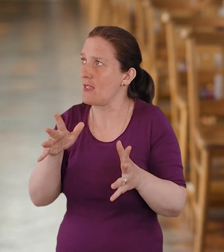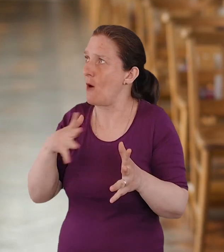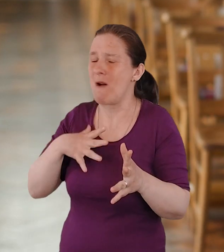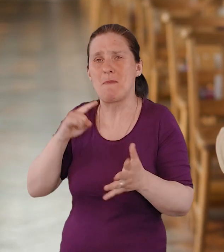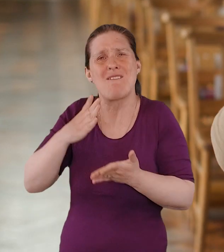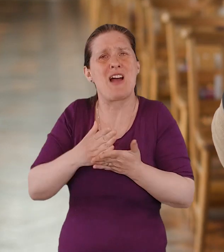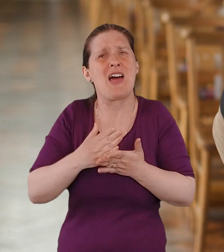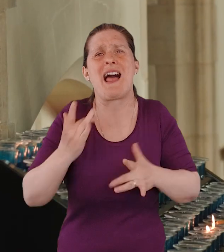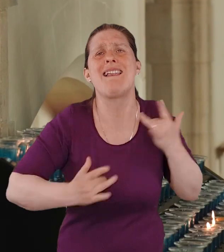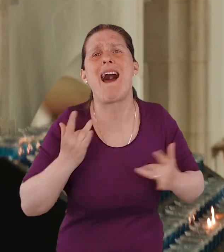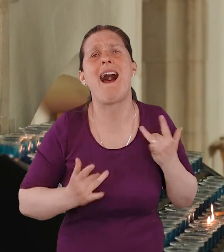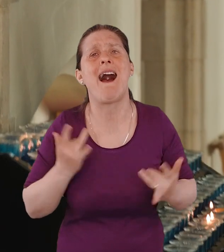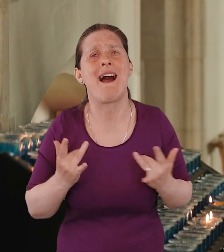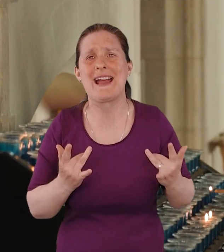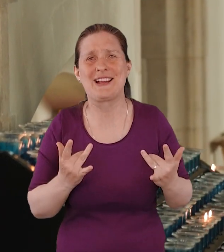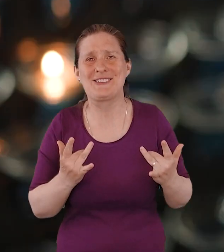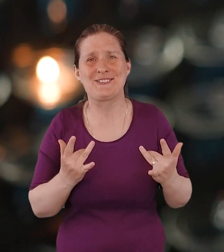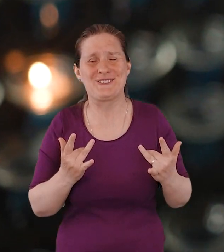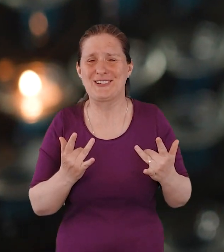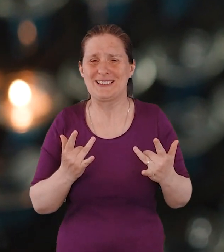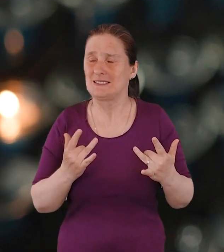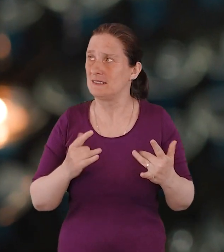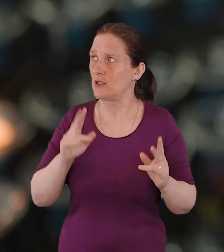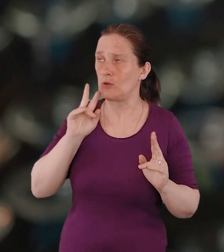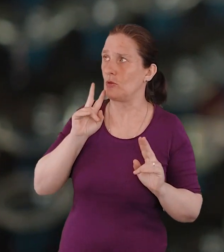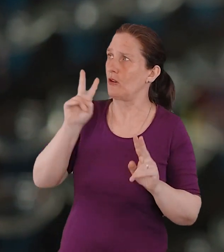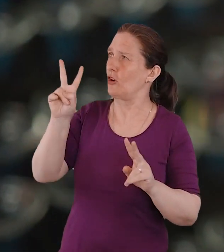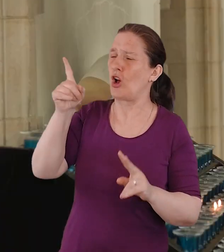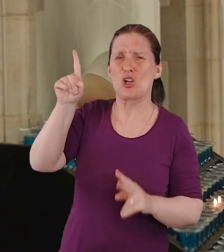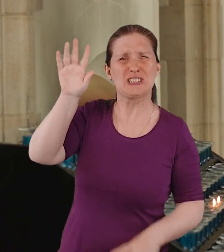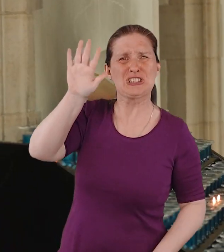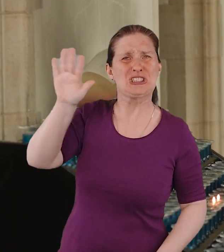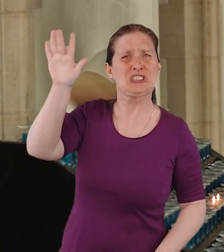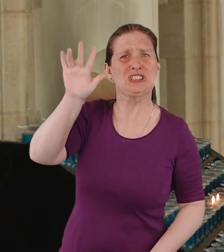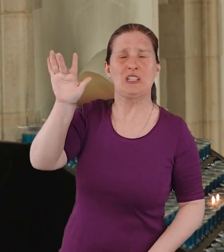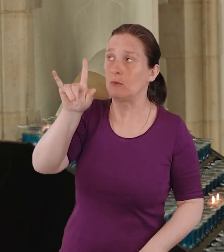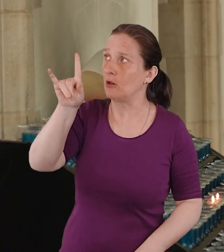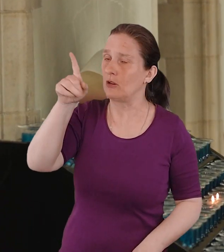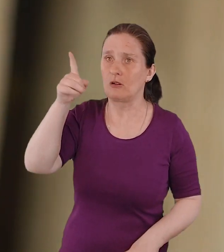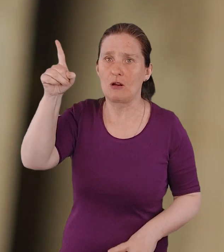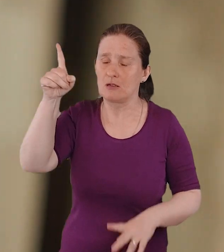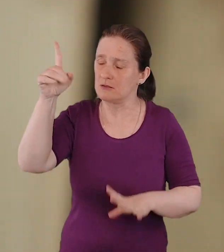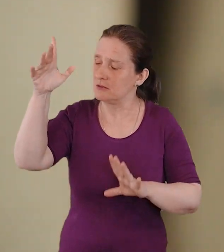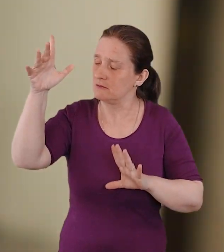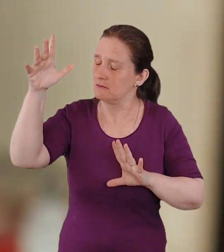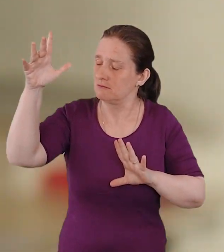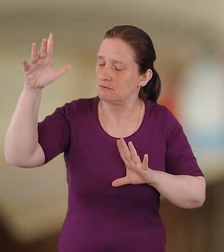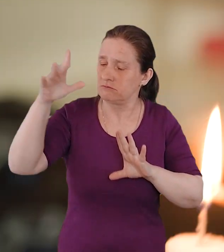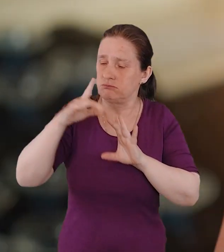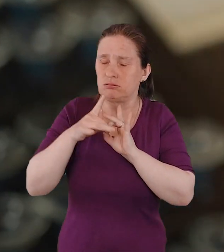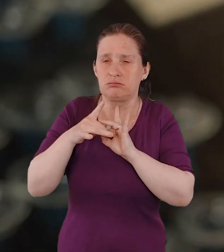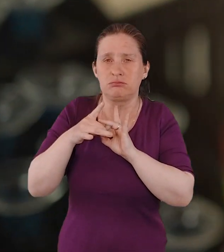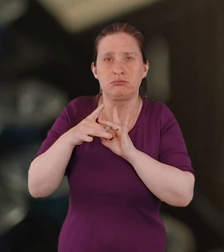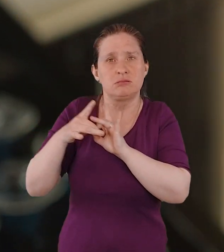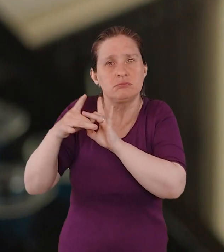alive. I want to look at God, not just as God in the sky, but really a God who's walking with us, a God that we